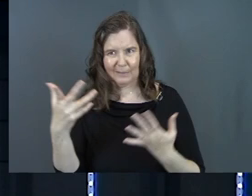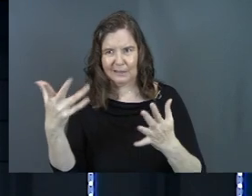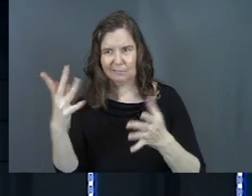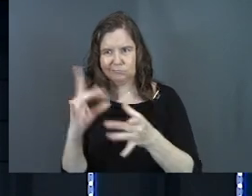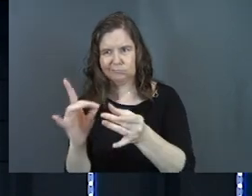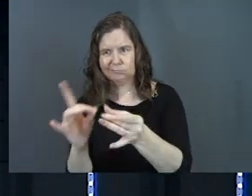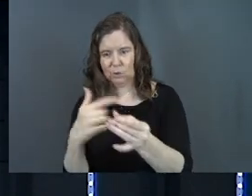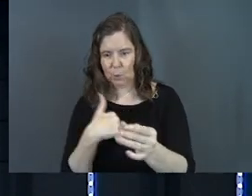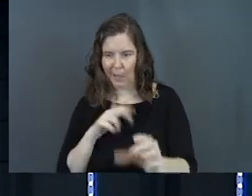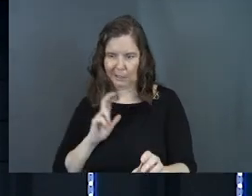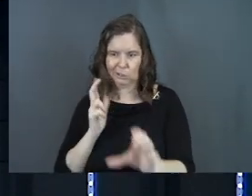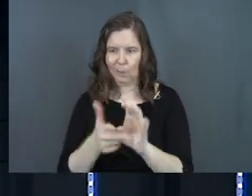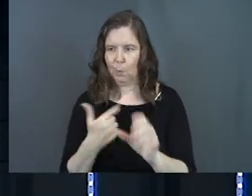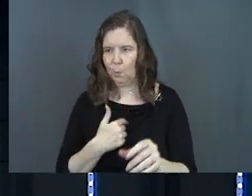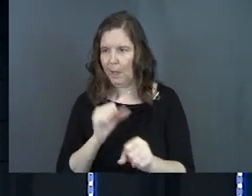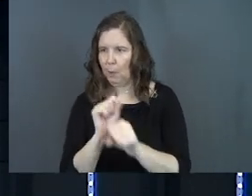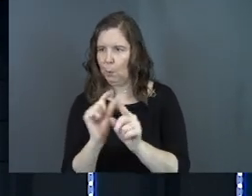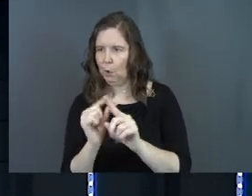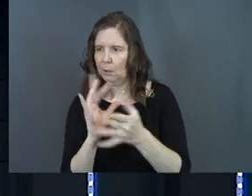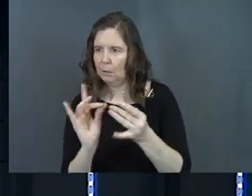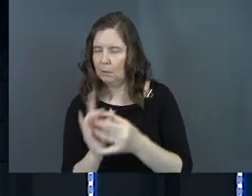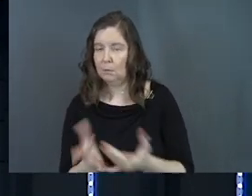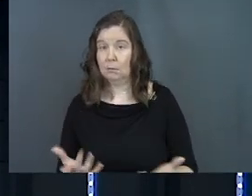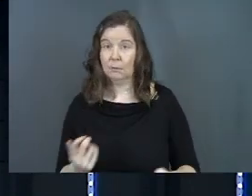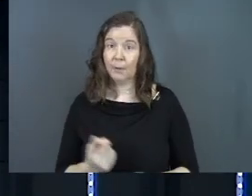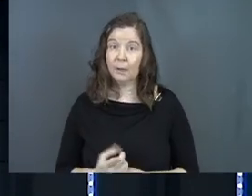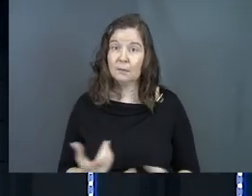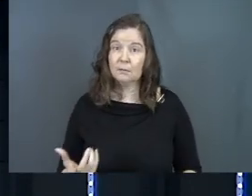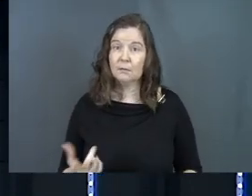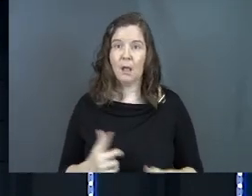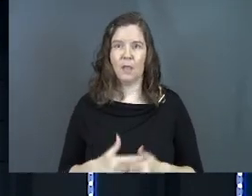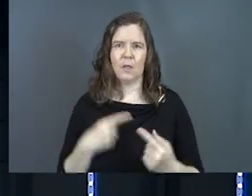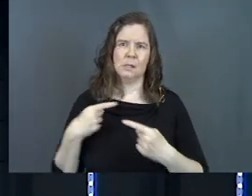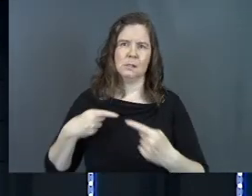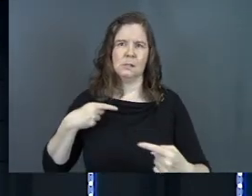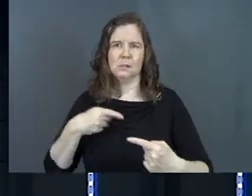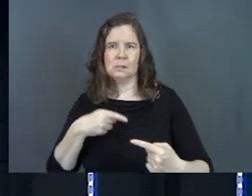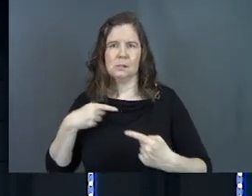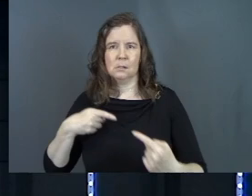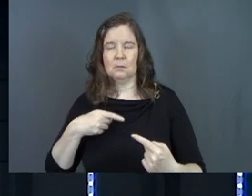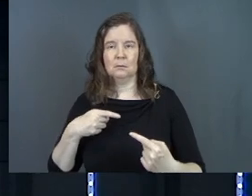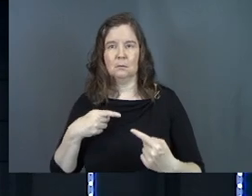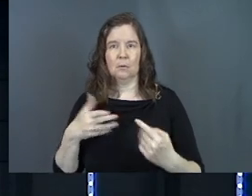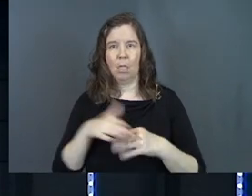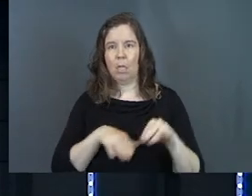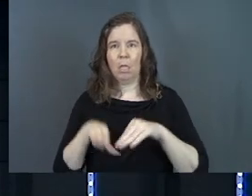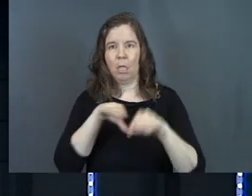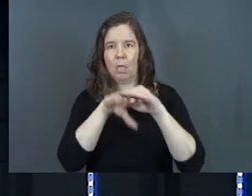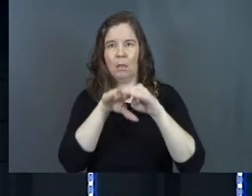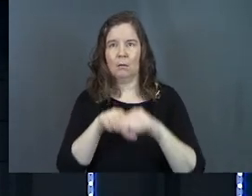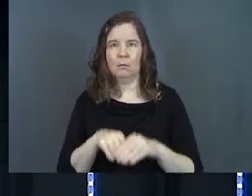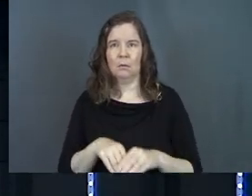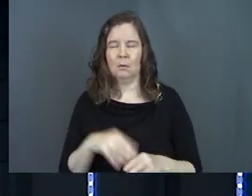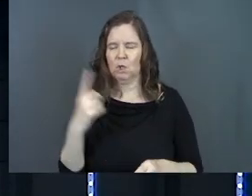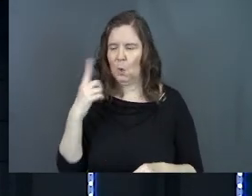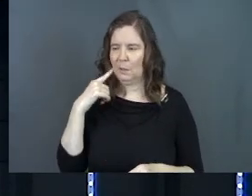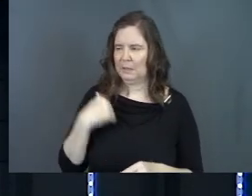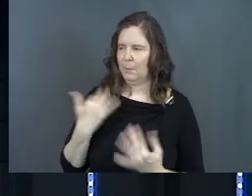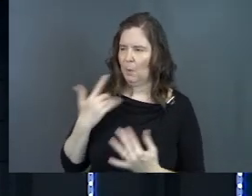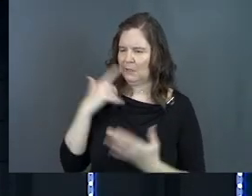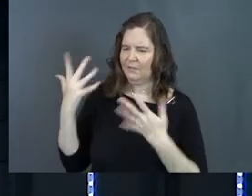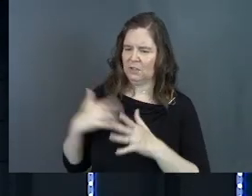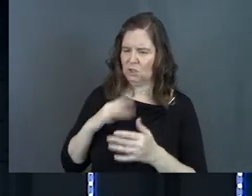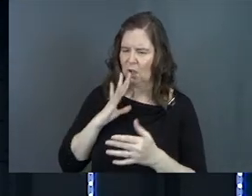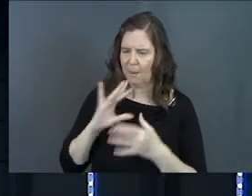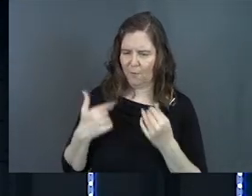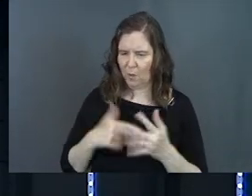them to get done with their things so I can jump in with my word, right? And then we're arguing over top of each other. And she's always telling me to wait